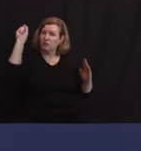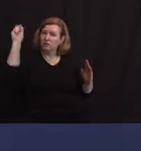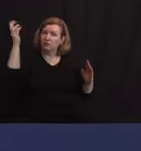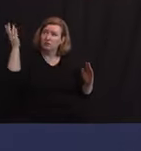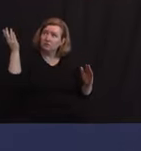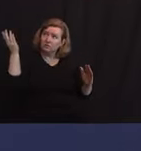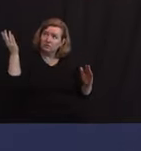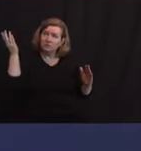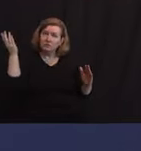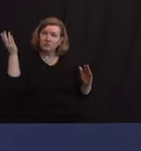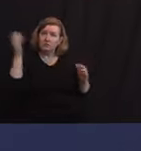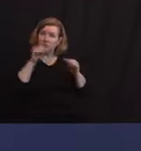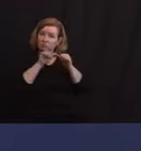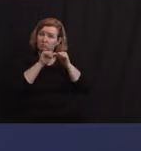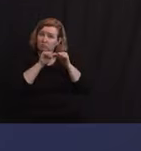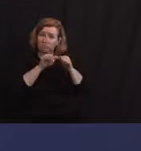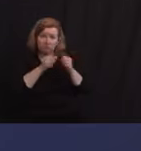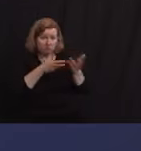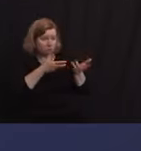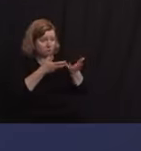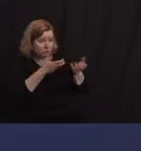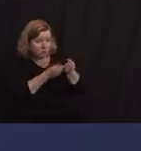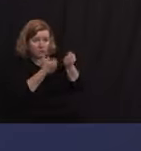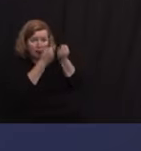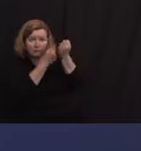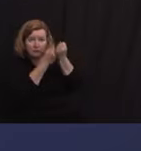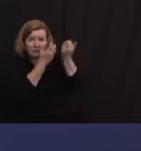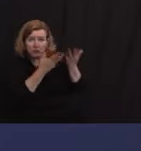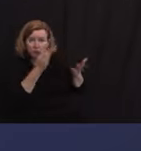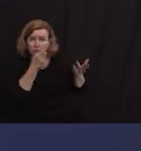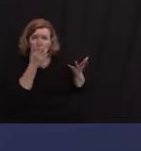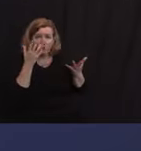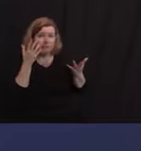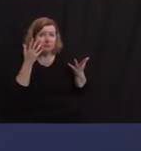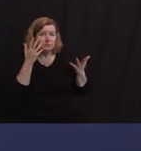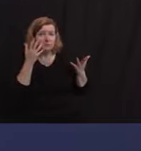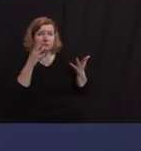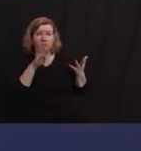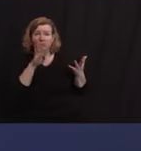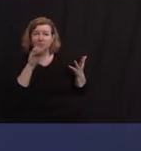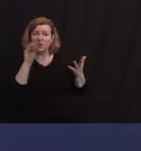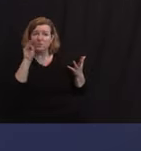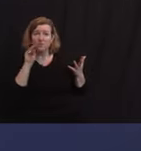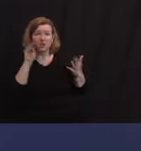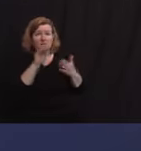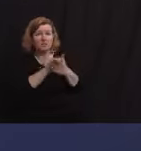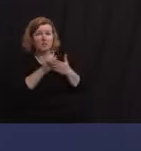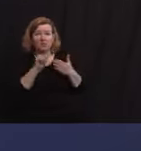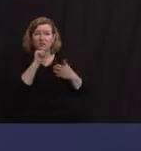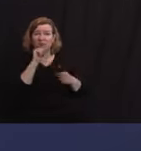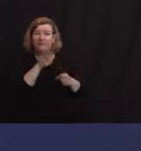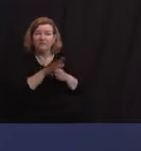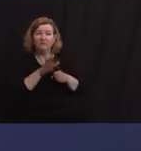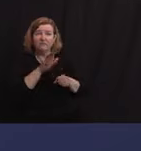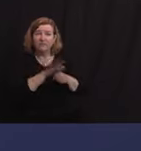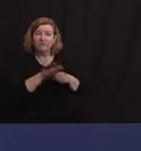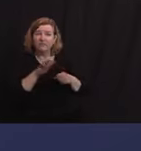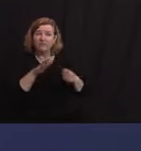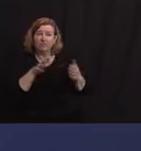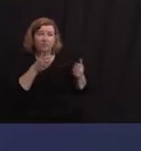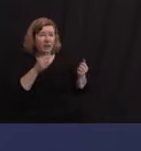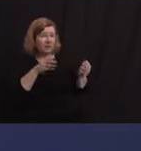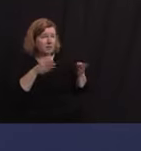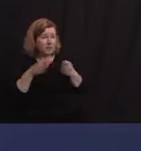advocacy groups who say that the $40 million isn't enough? And is there any plans for talks with the